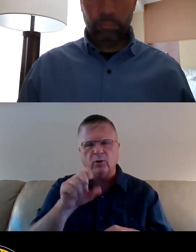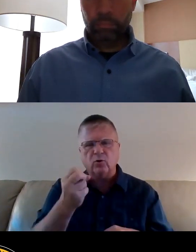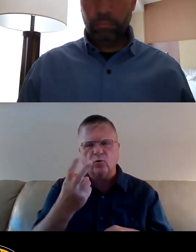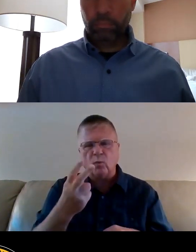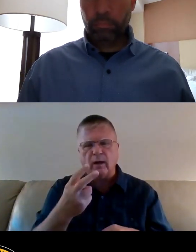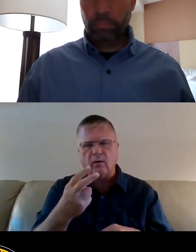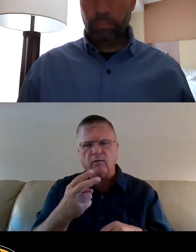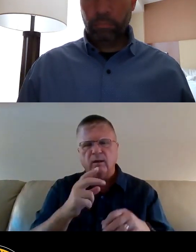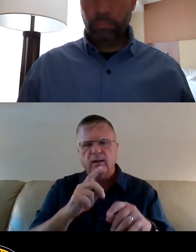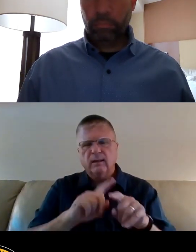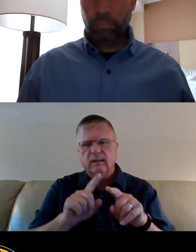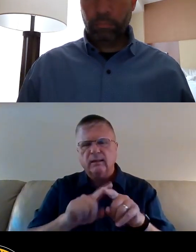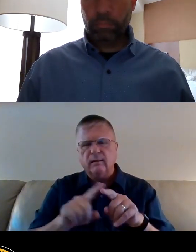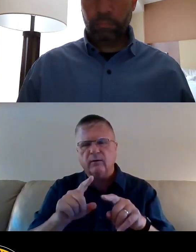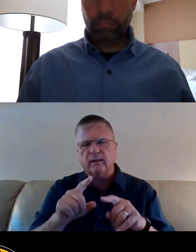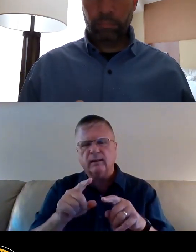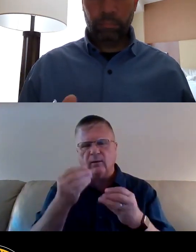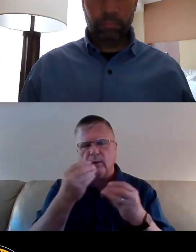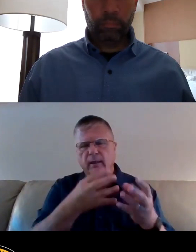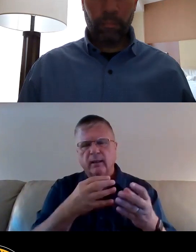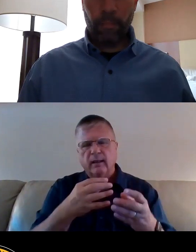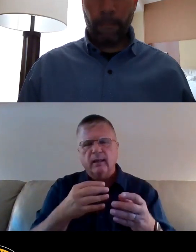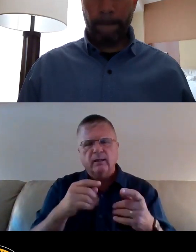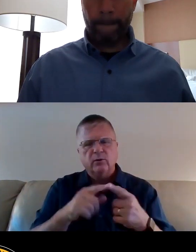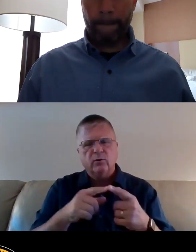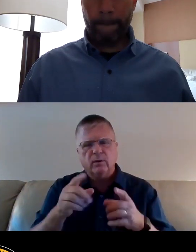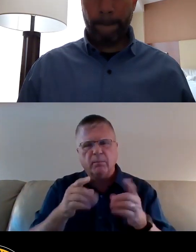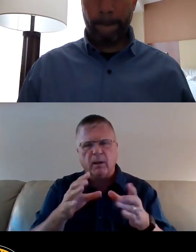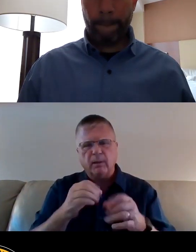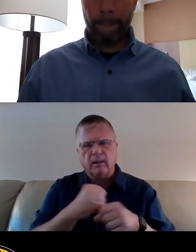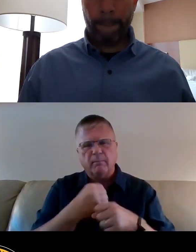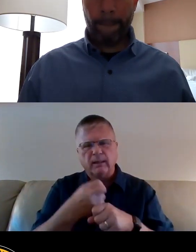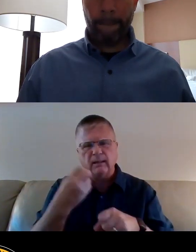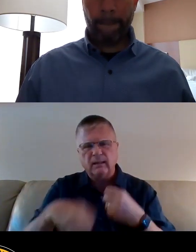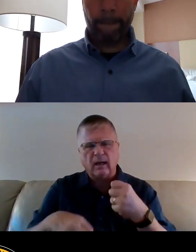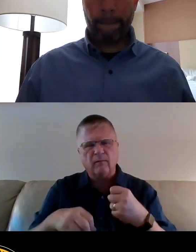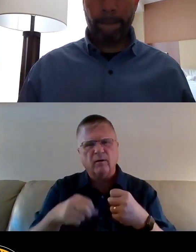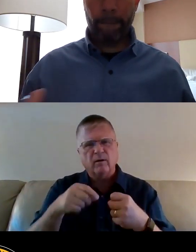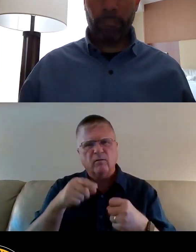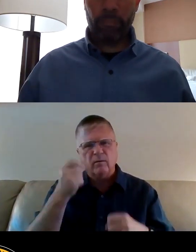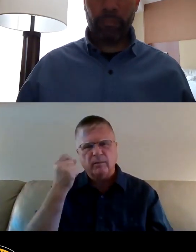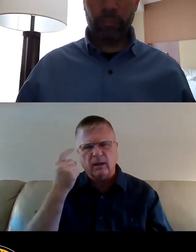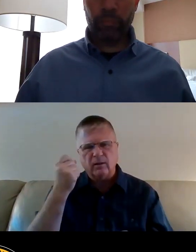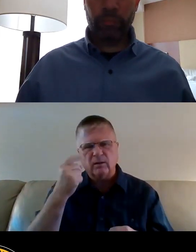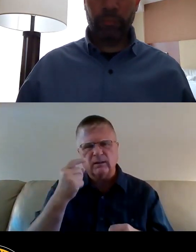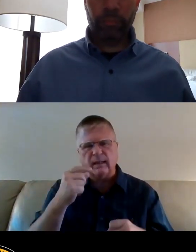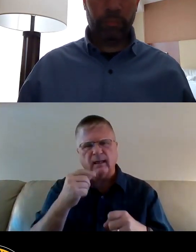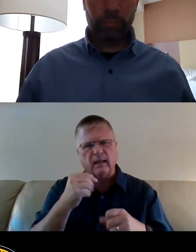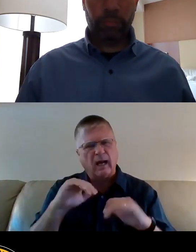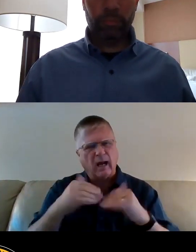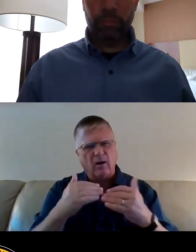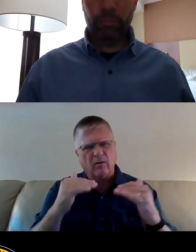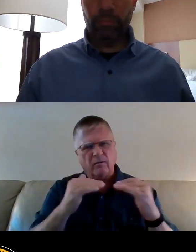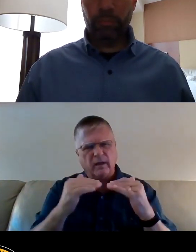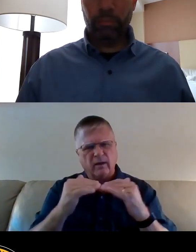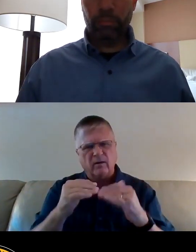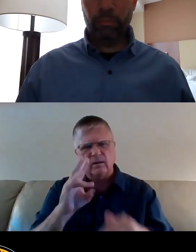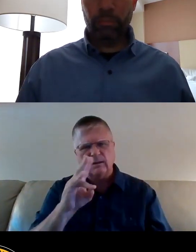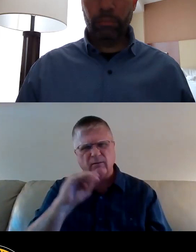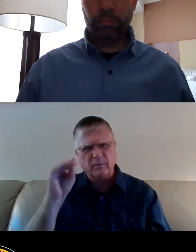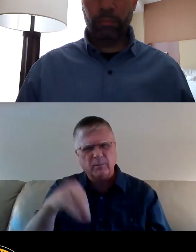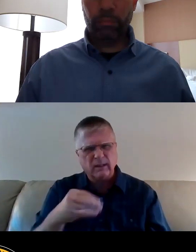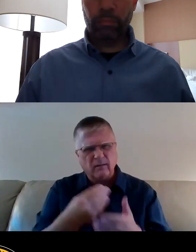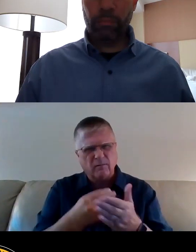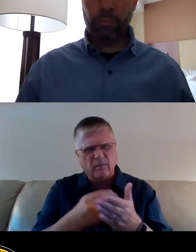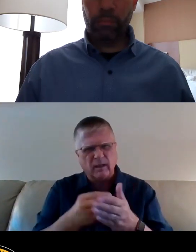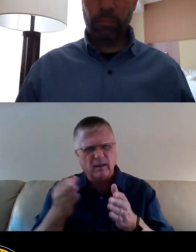evaluate if the plan lives up to this task force on equities charge. 70% of funding going to lost